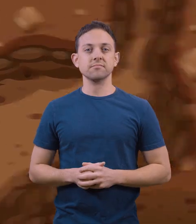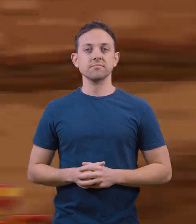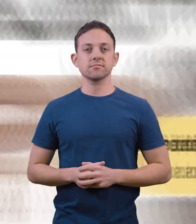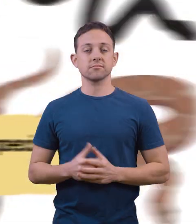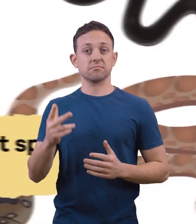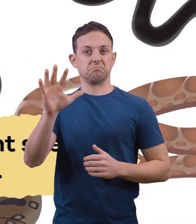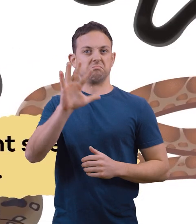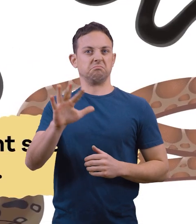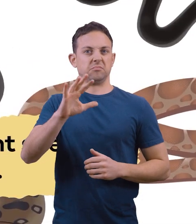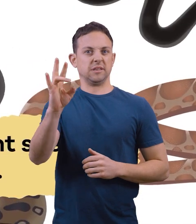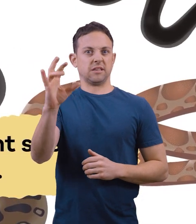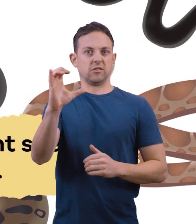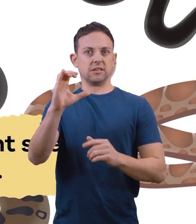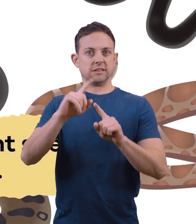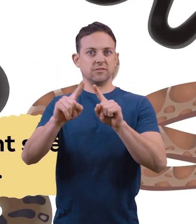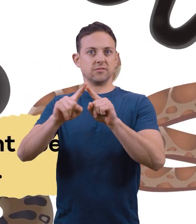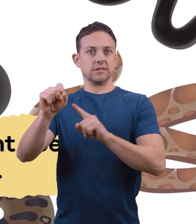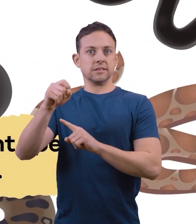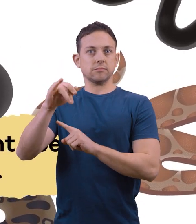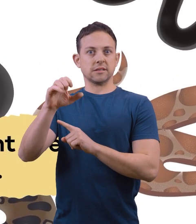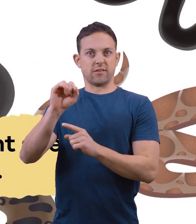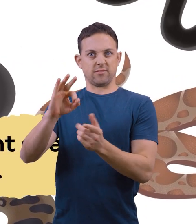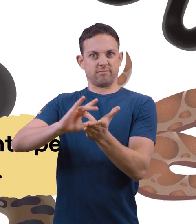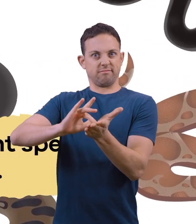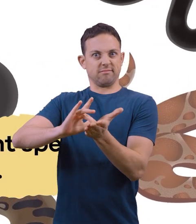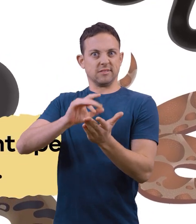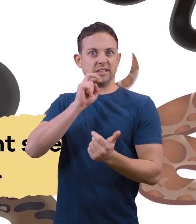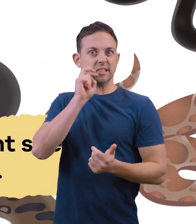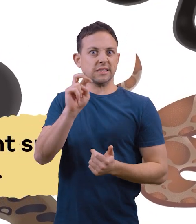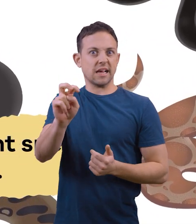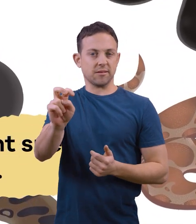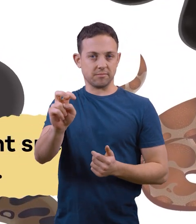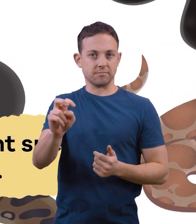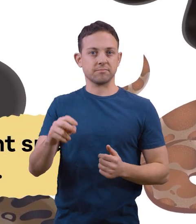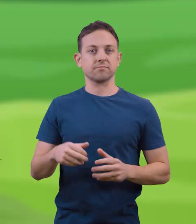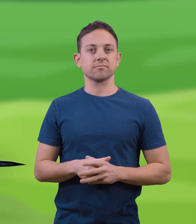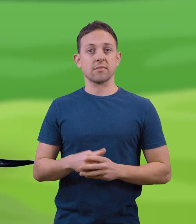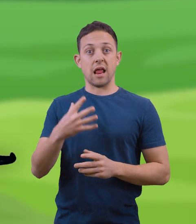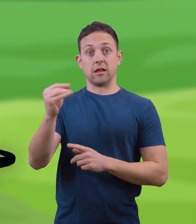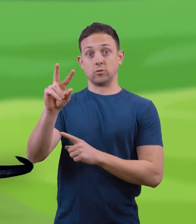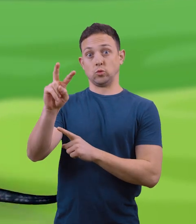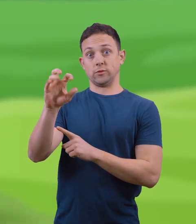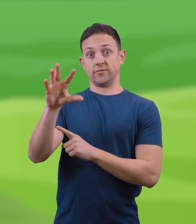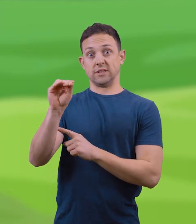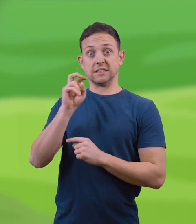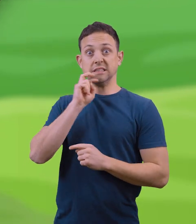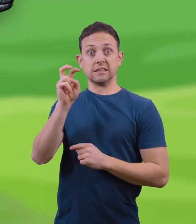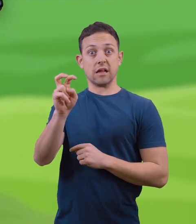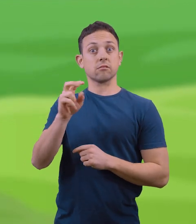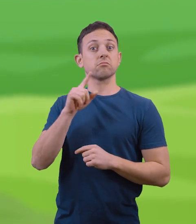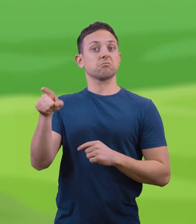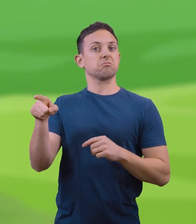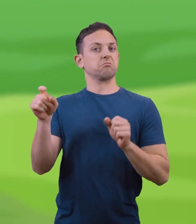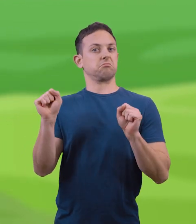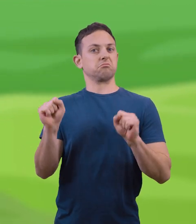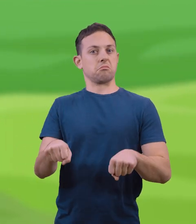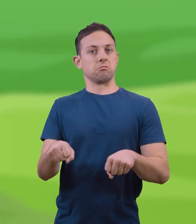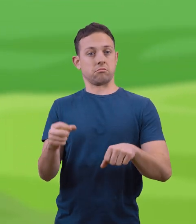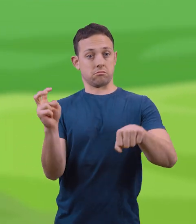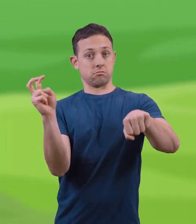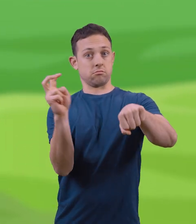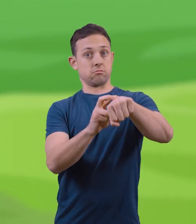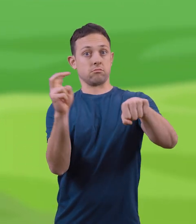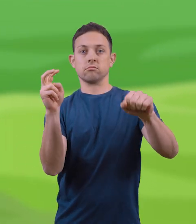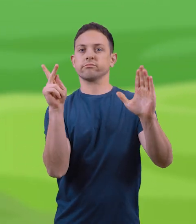There are around 700 different species of venomous snakes, and 250 snakes are capable